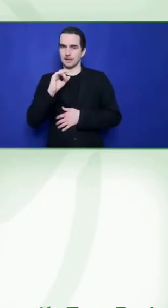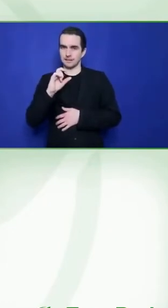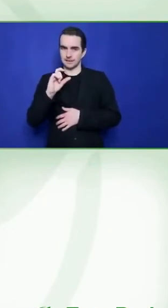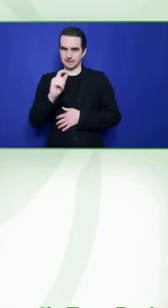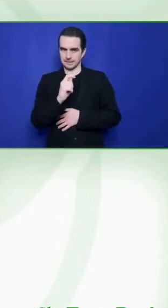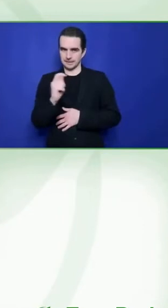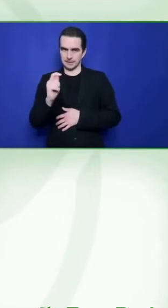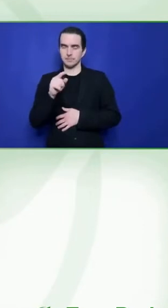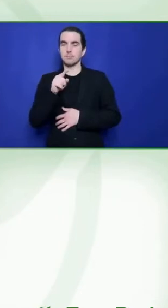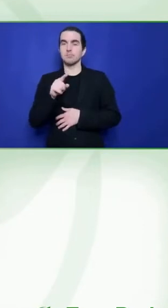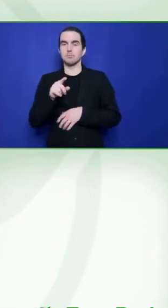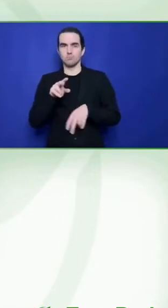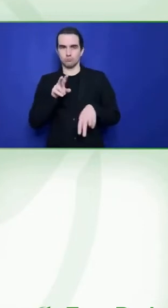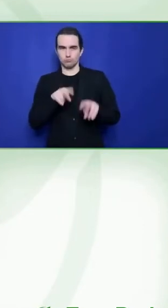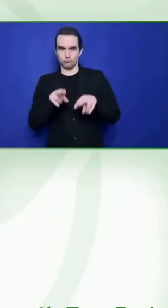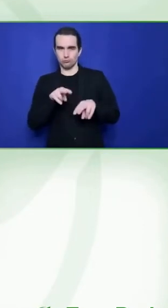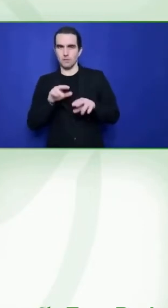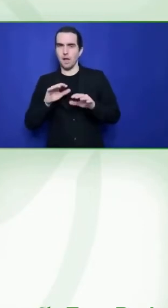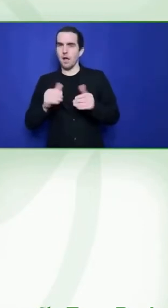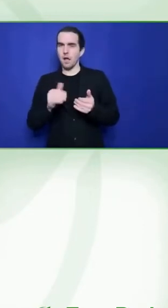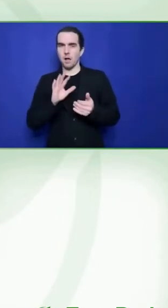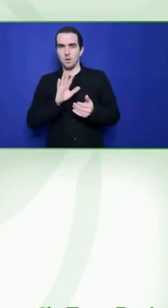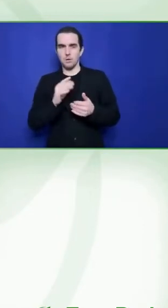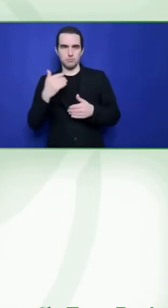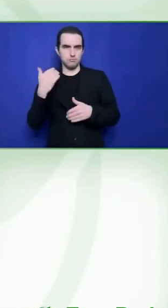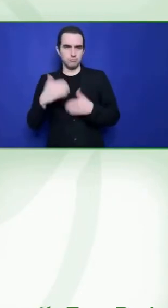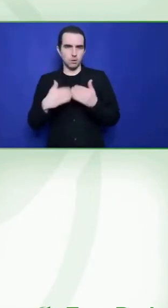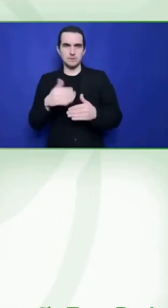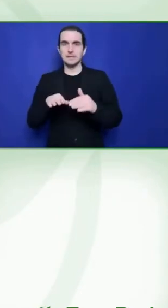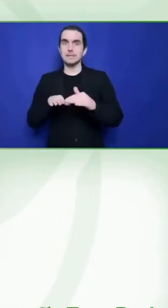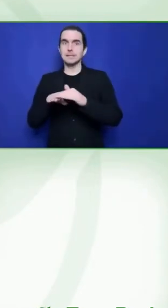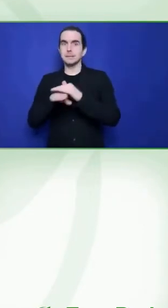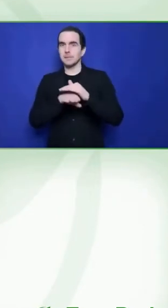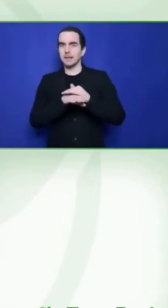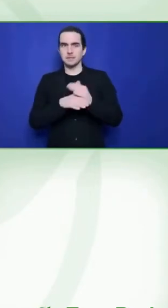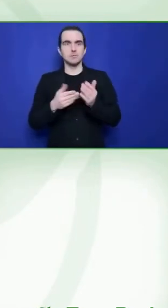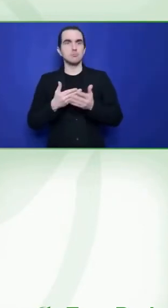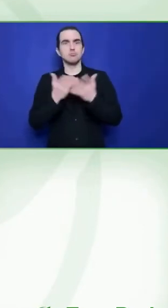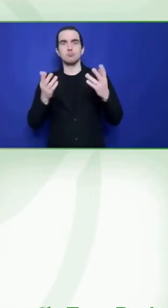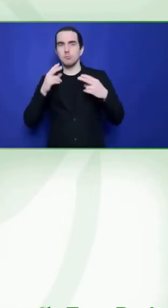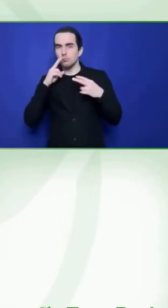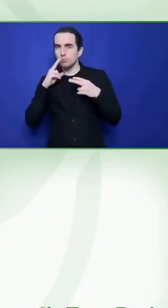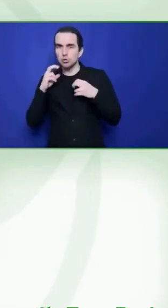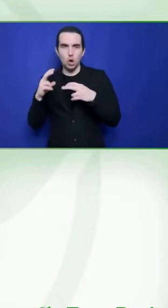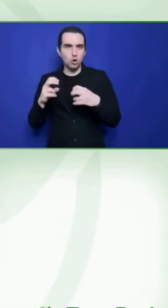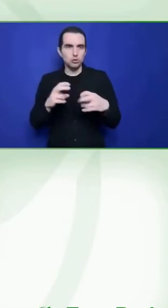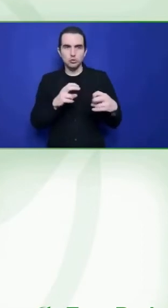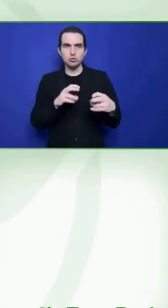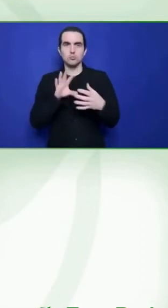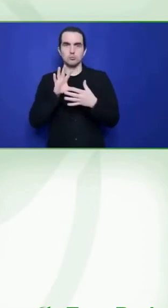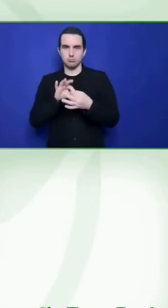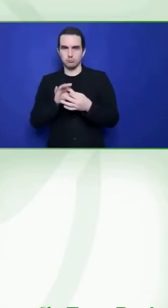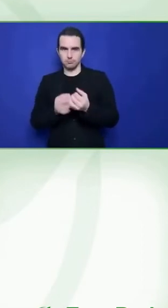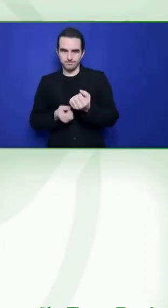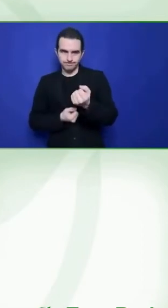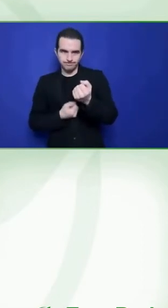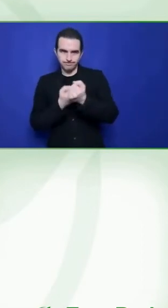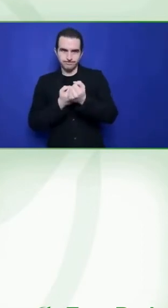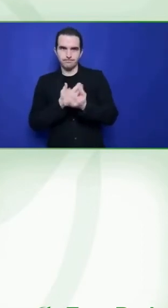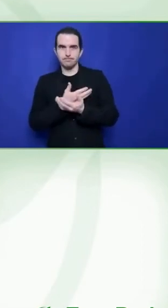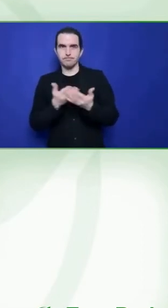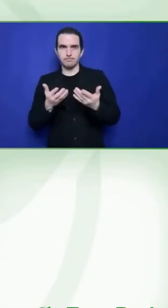over to Christopher, however, I should warn you that both he and I are strict timekeepers